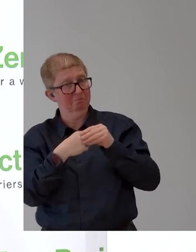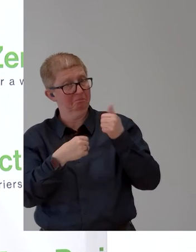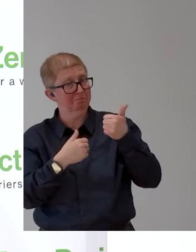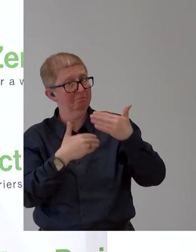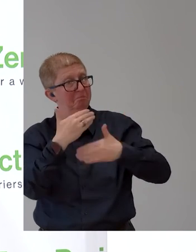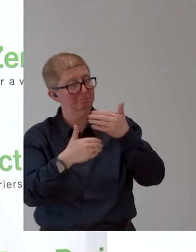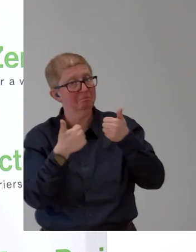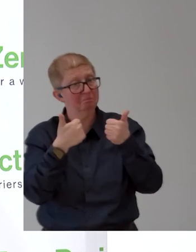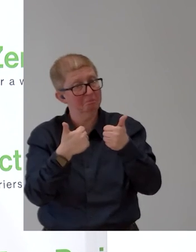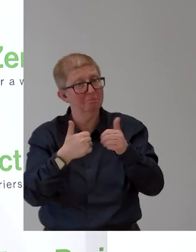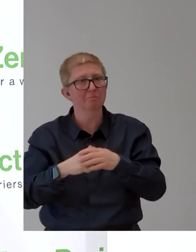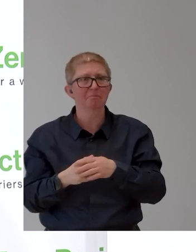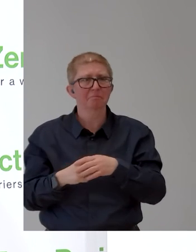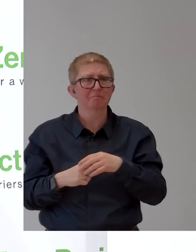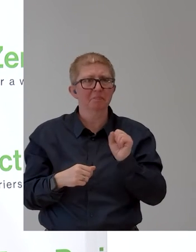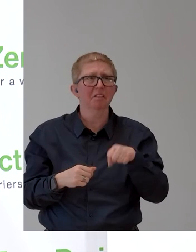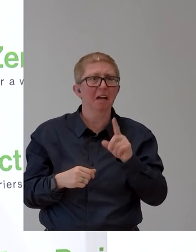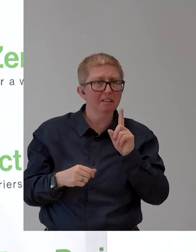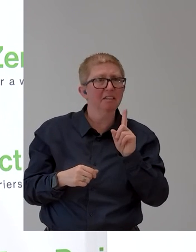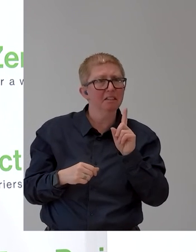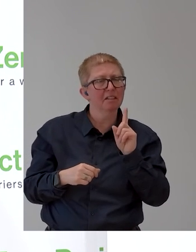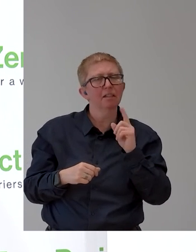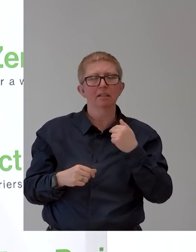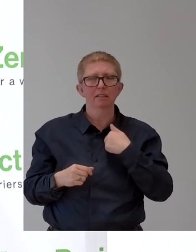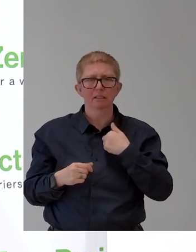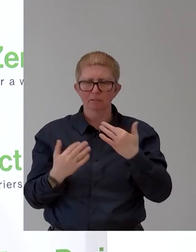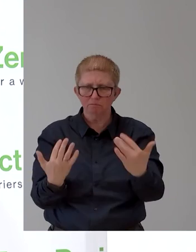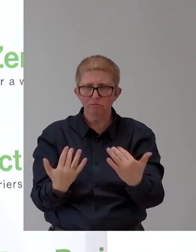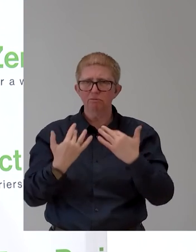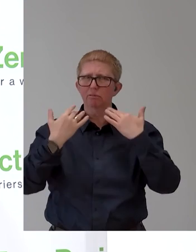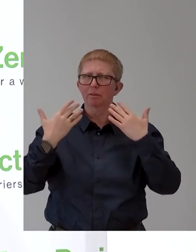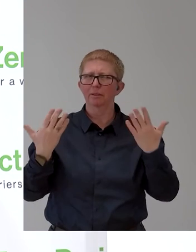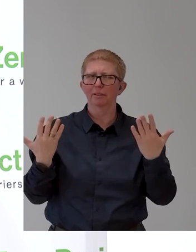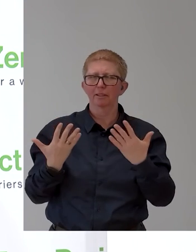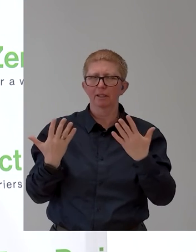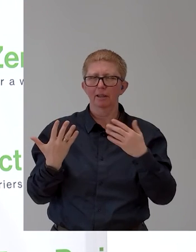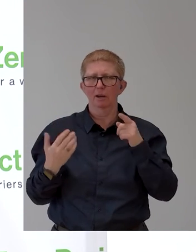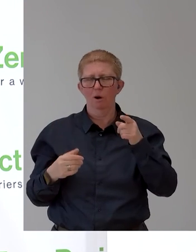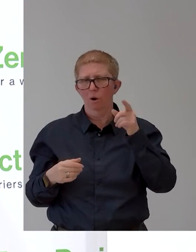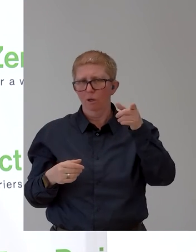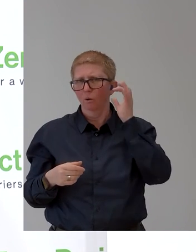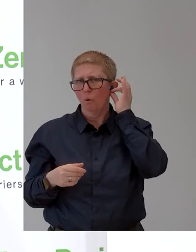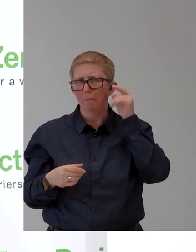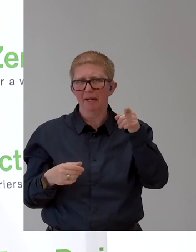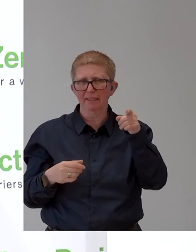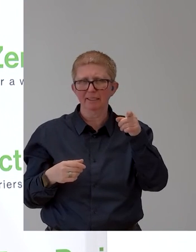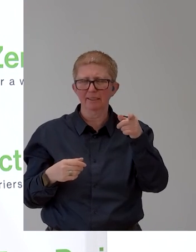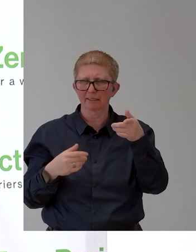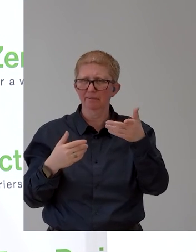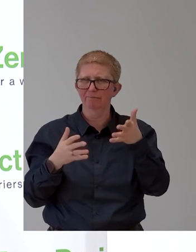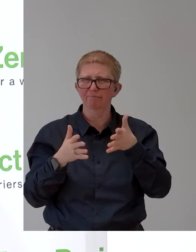what I found very impressive is what Miri also told in her pitch. It